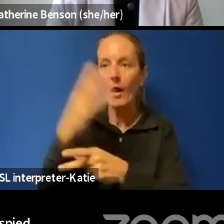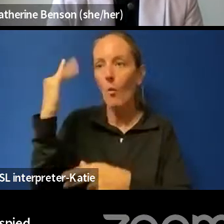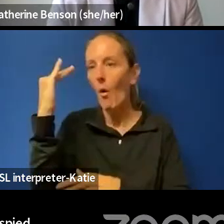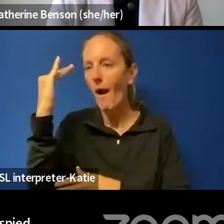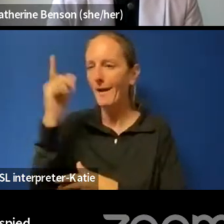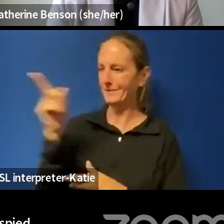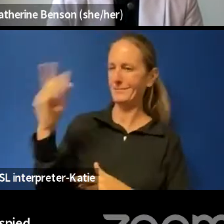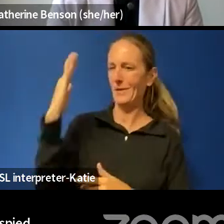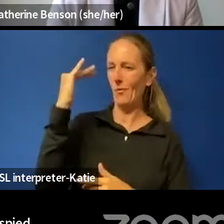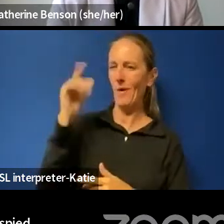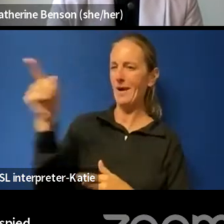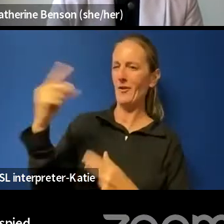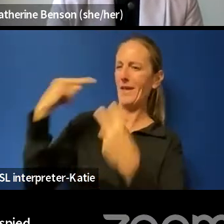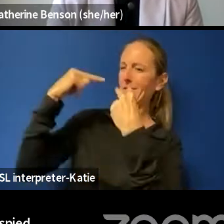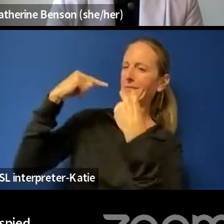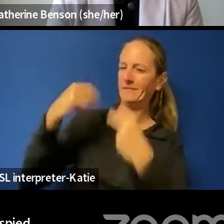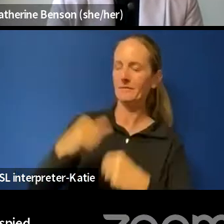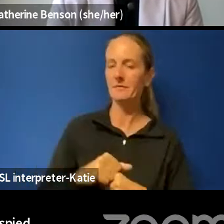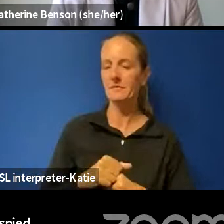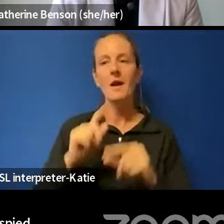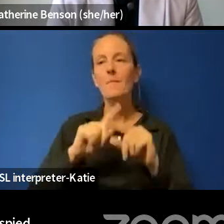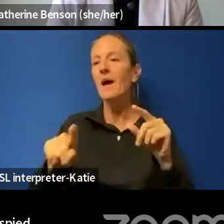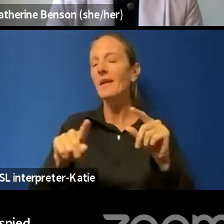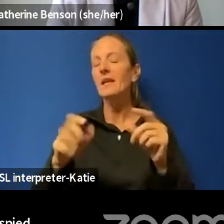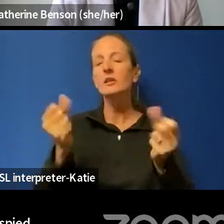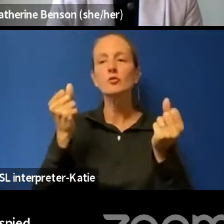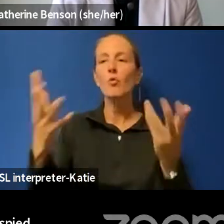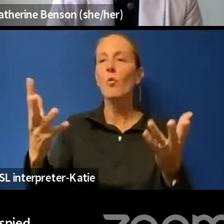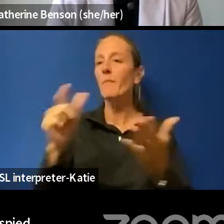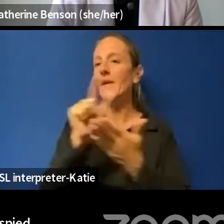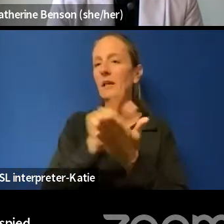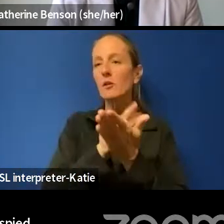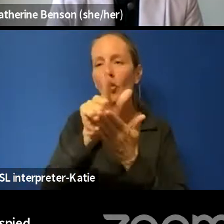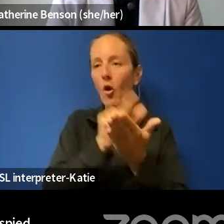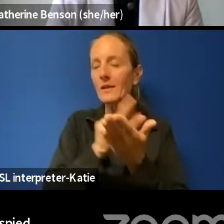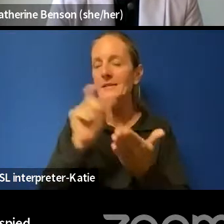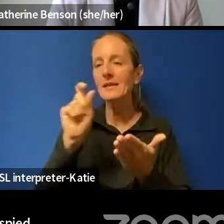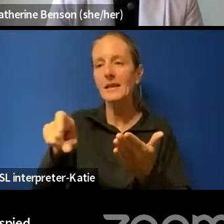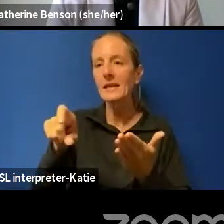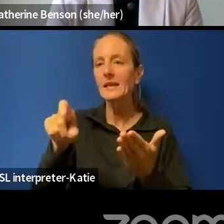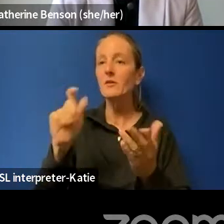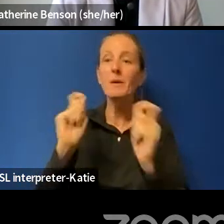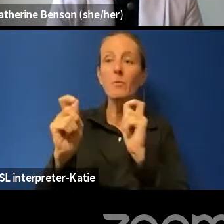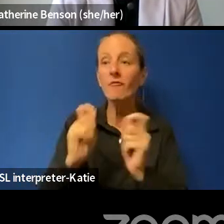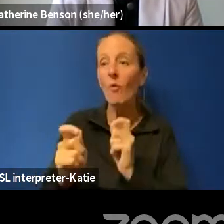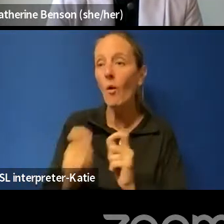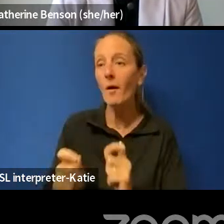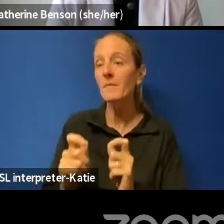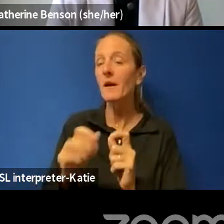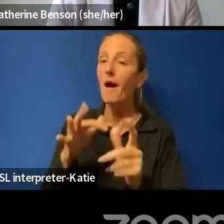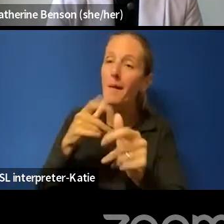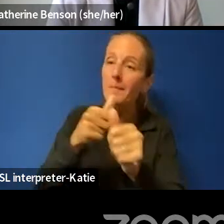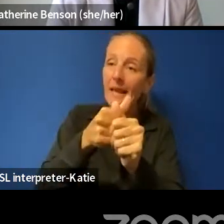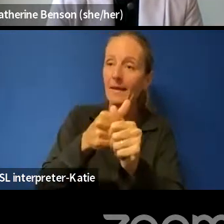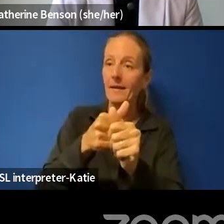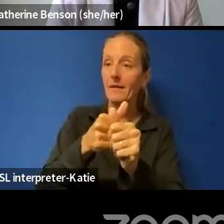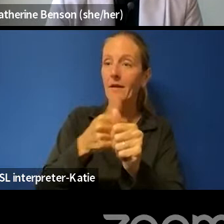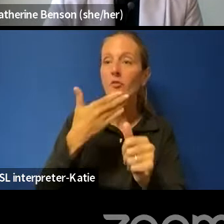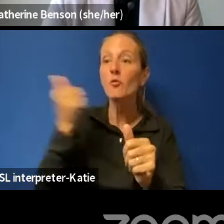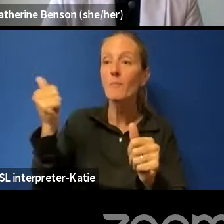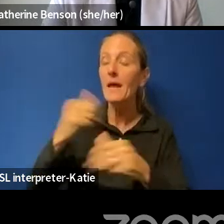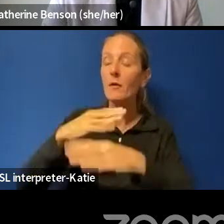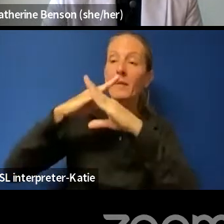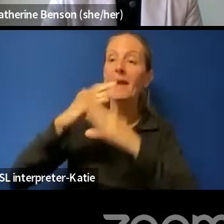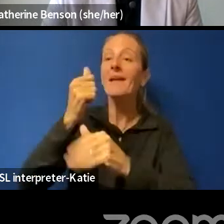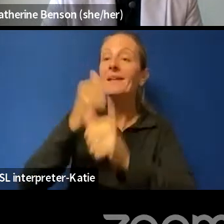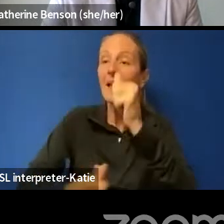constellation of laws that really need, um, to be reformed and updated, um, to better protect everybody.